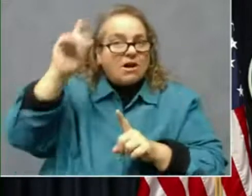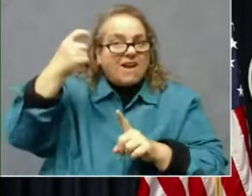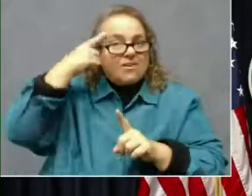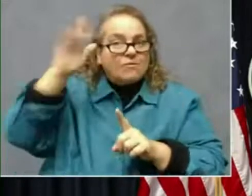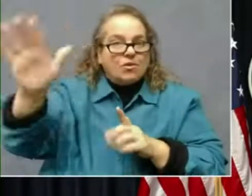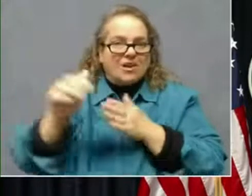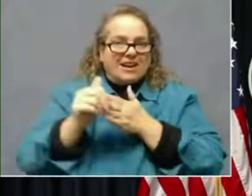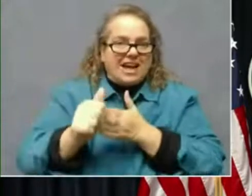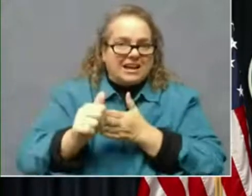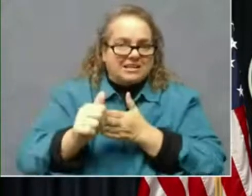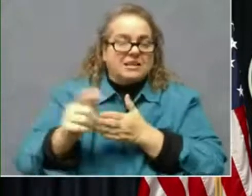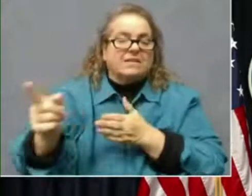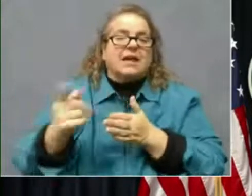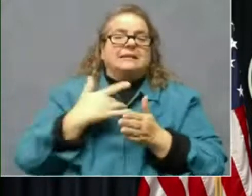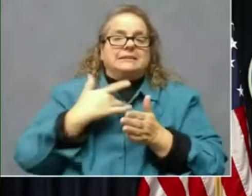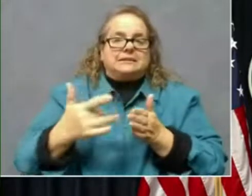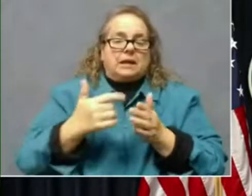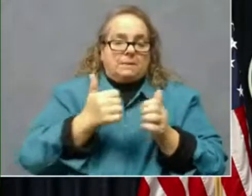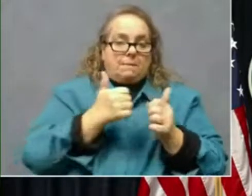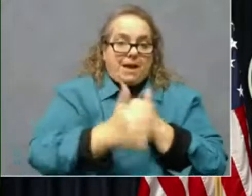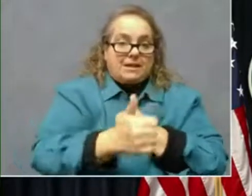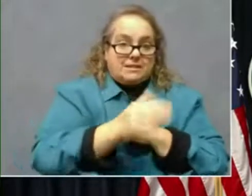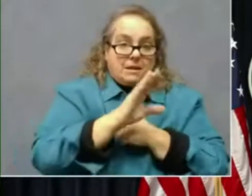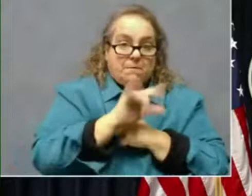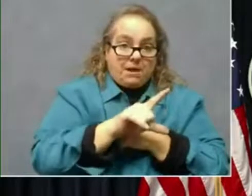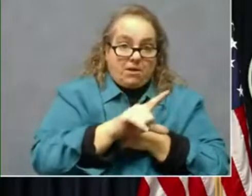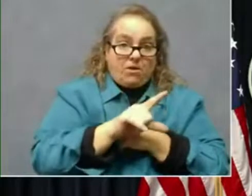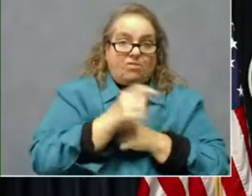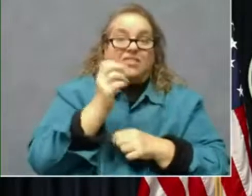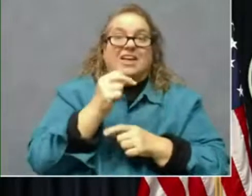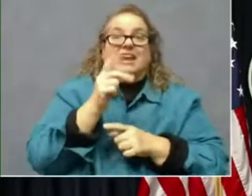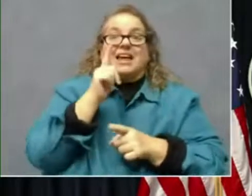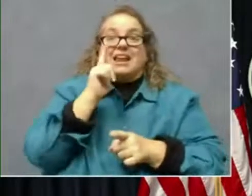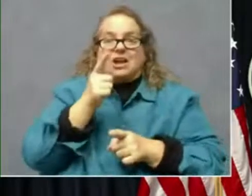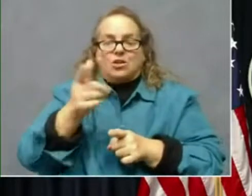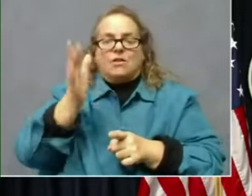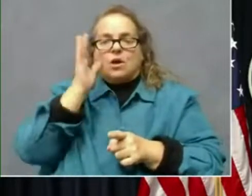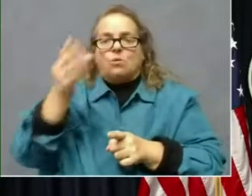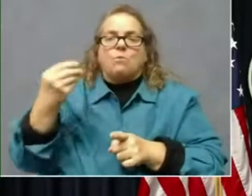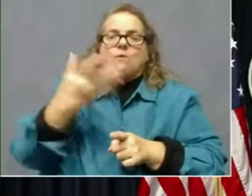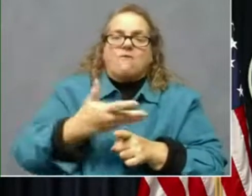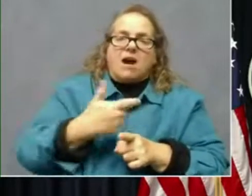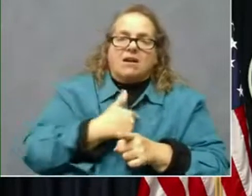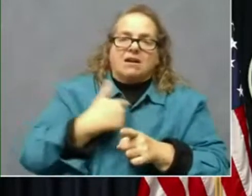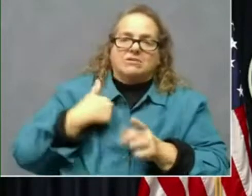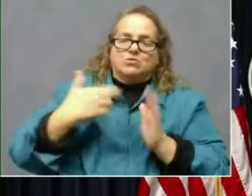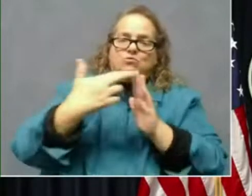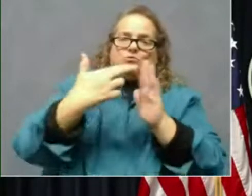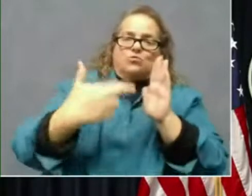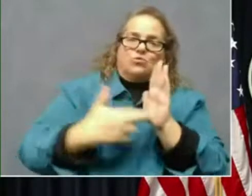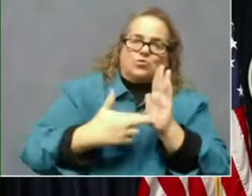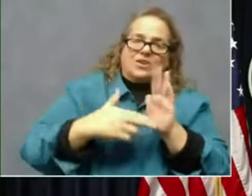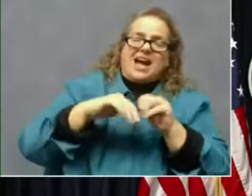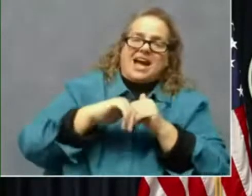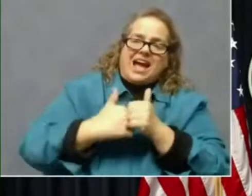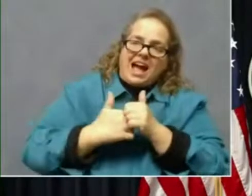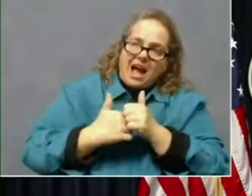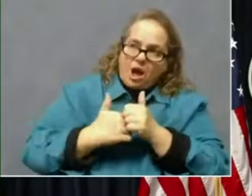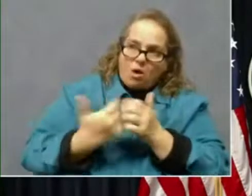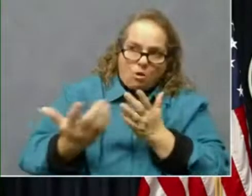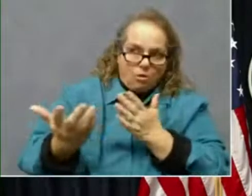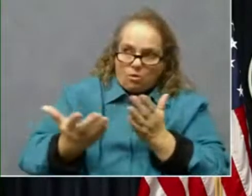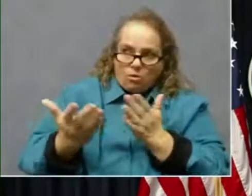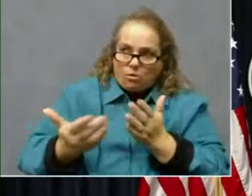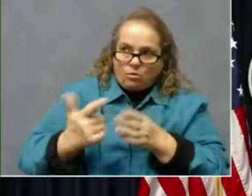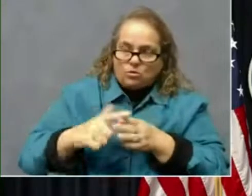pass the bill, and then some certain period later, they'll provide different rules on how it has to go out.